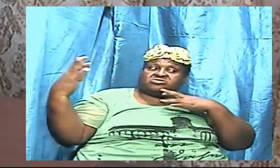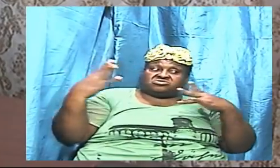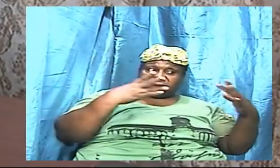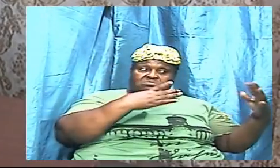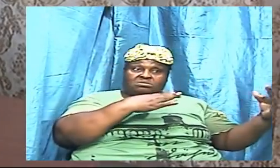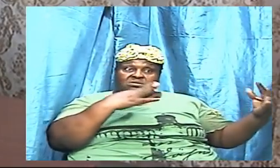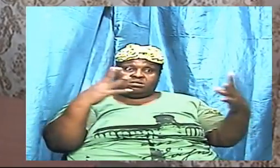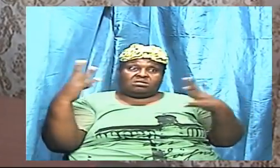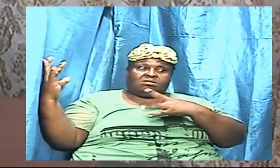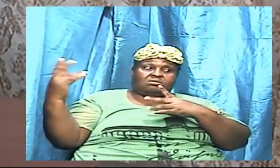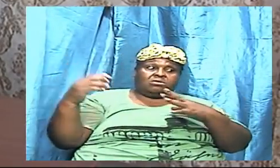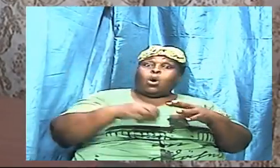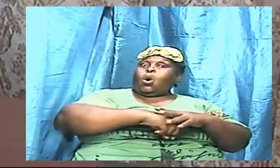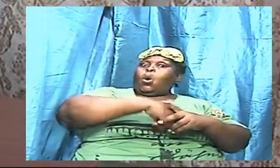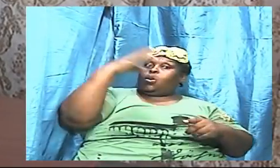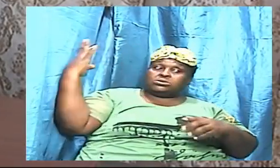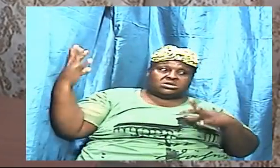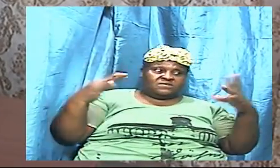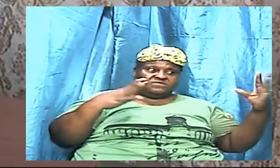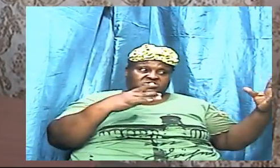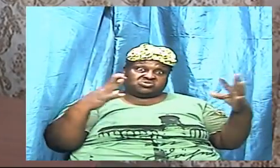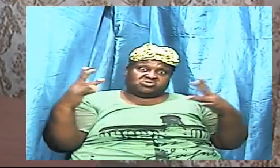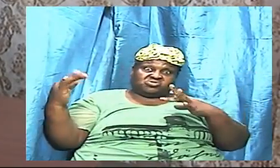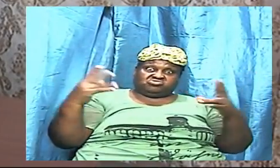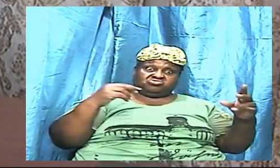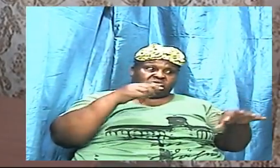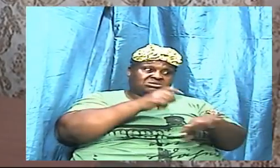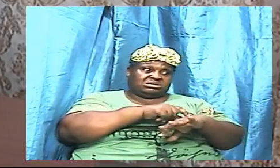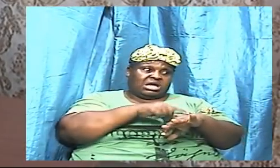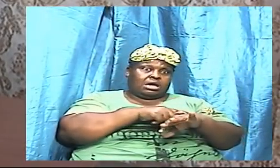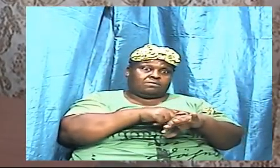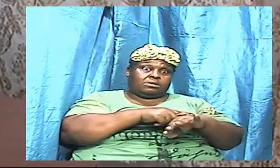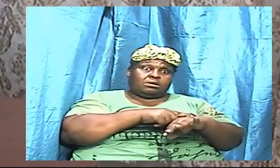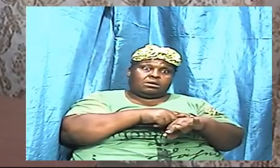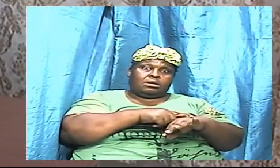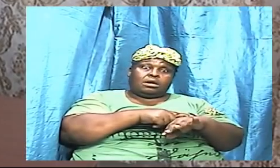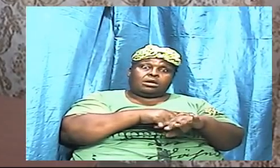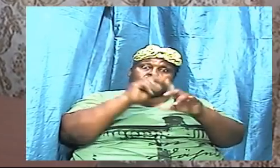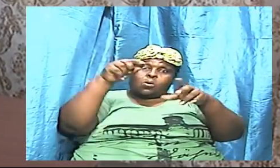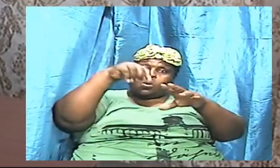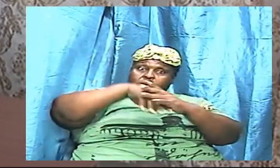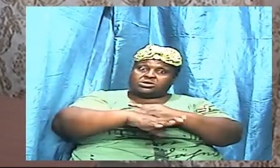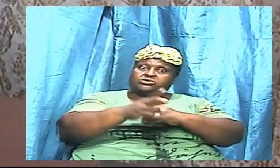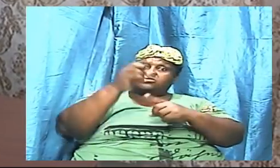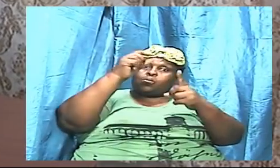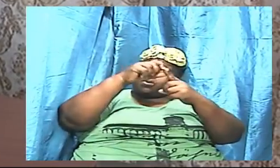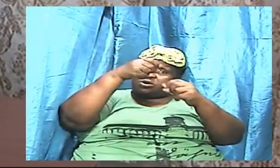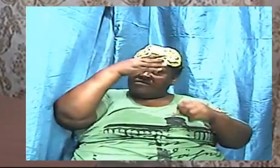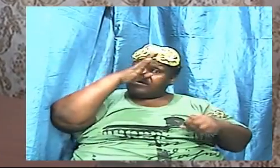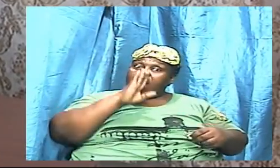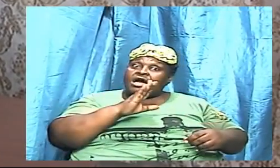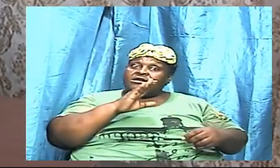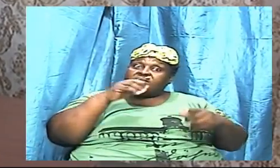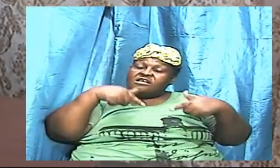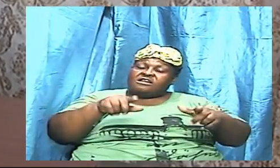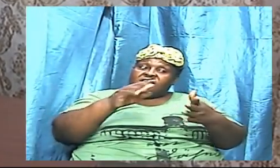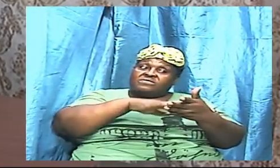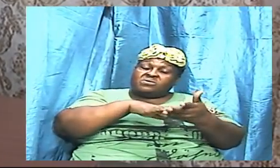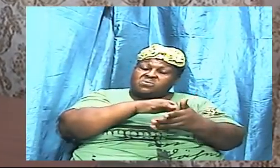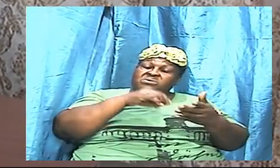by getting into the word and then start to speak weak let the weak say I am strong say it